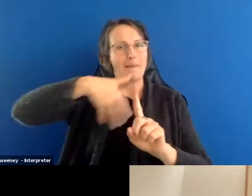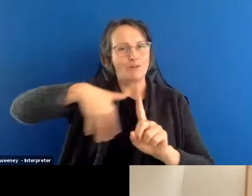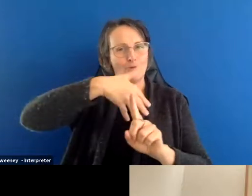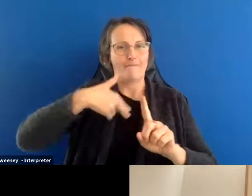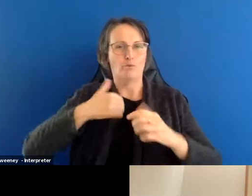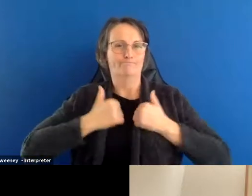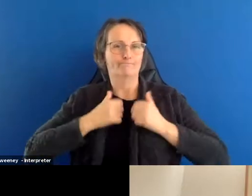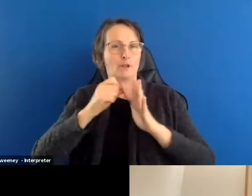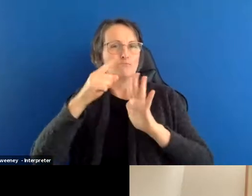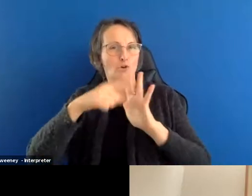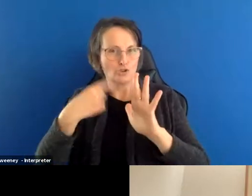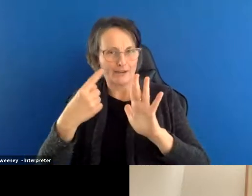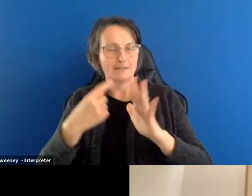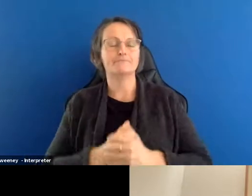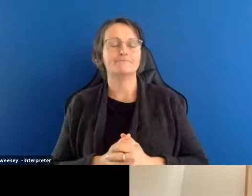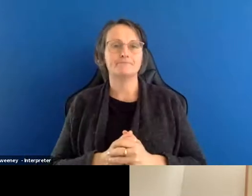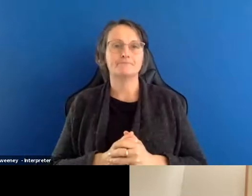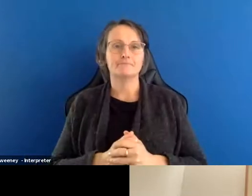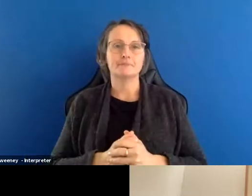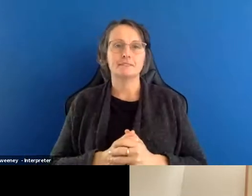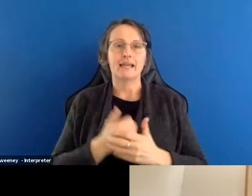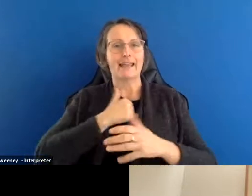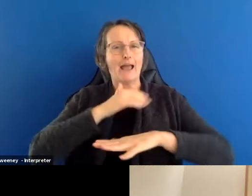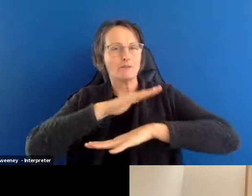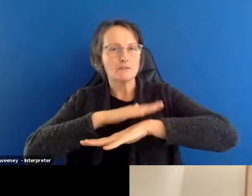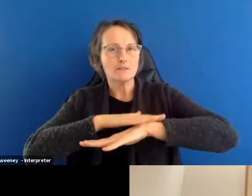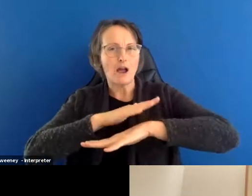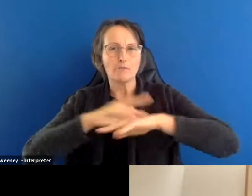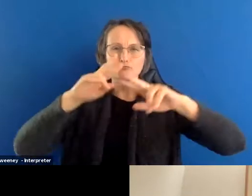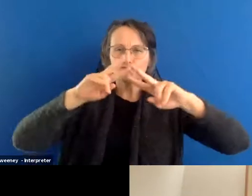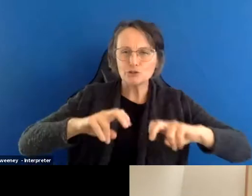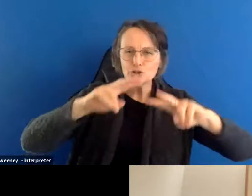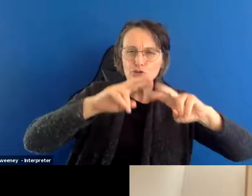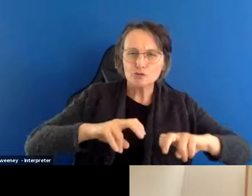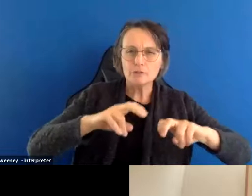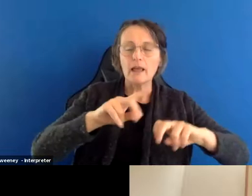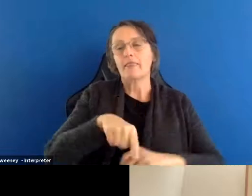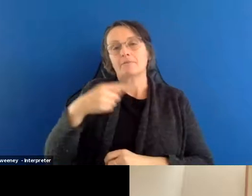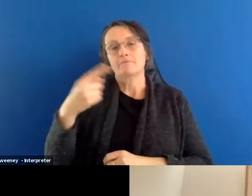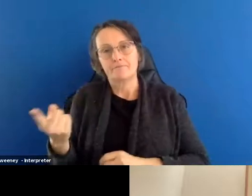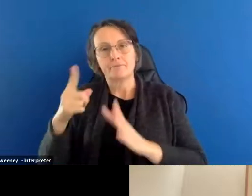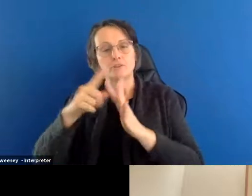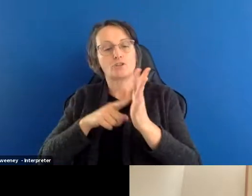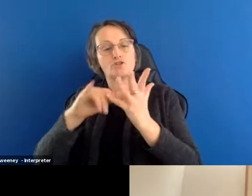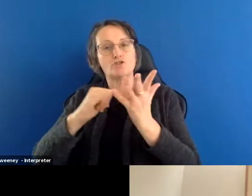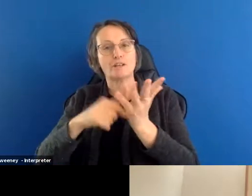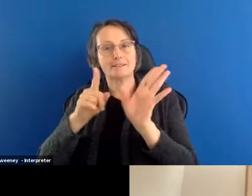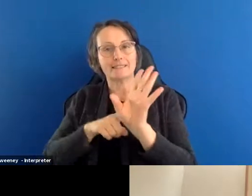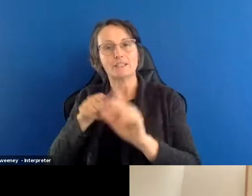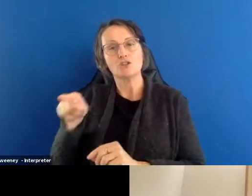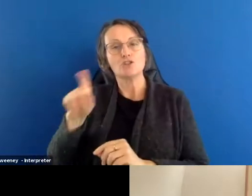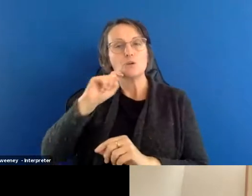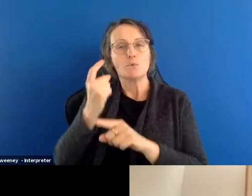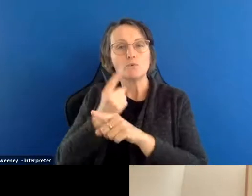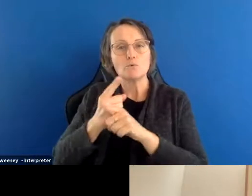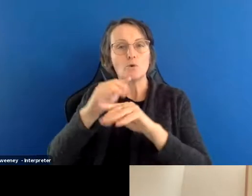project, Arachitic Ecologies, and some of our time spent in researching it. And then I'll pass over to Justy and she's going to talk about some